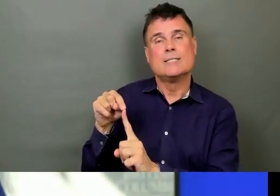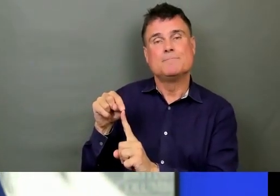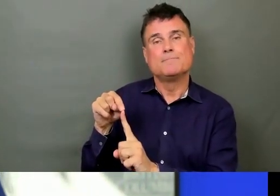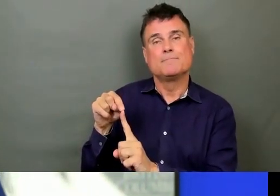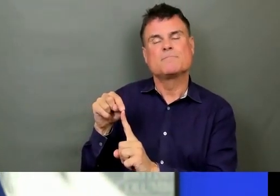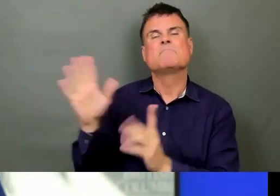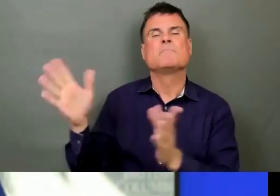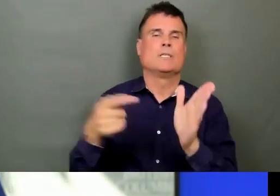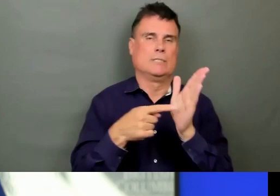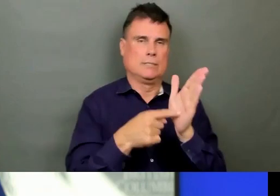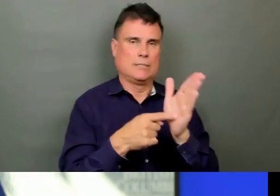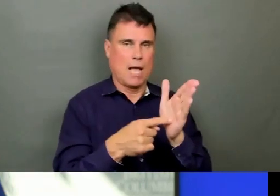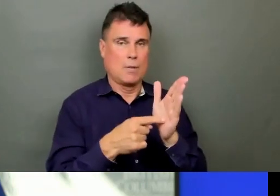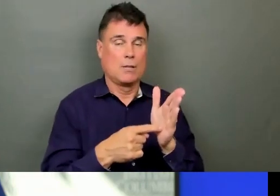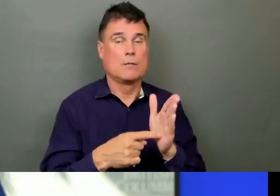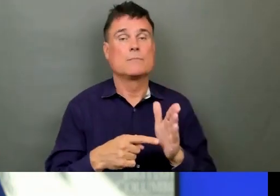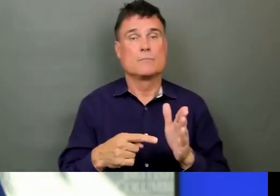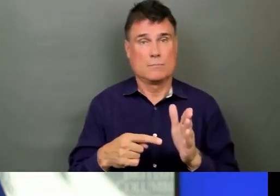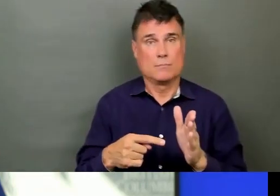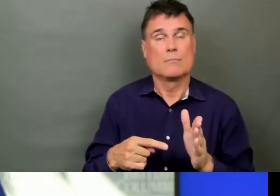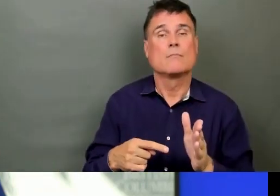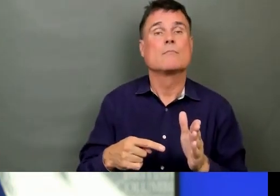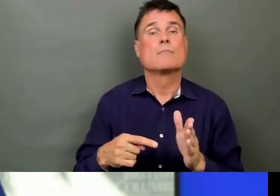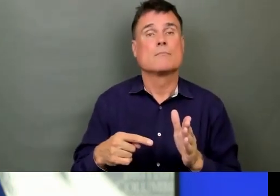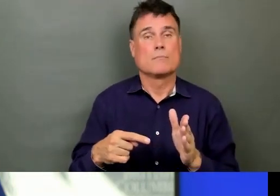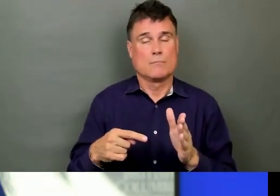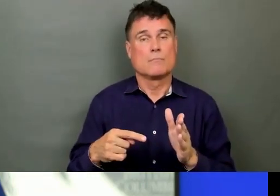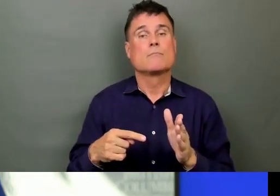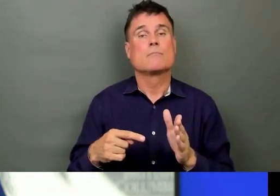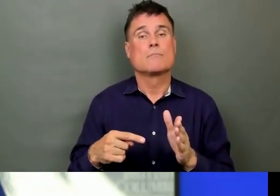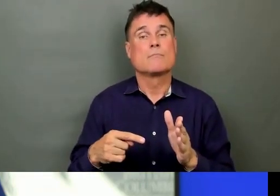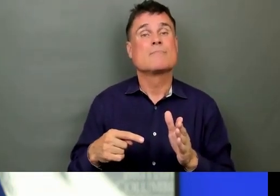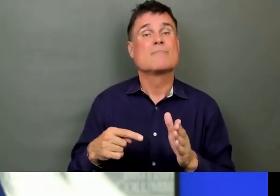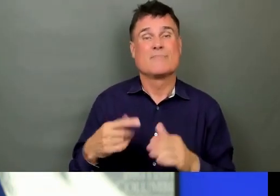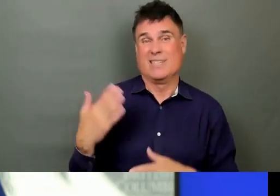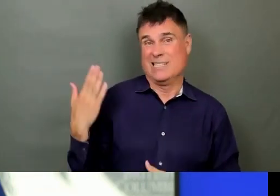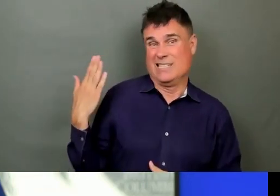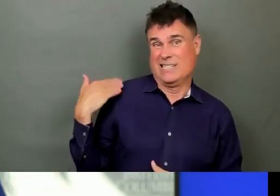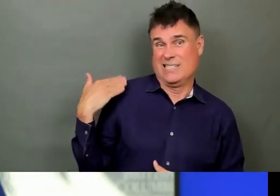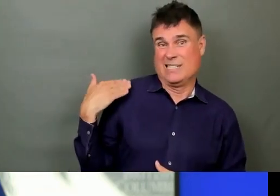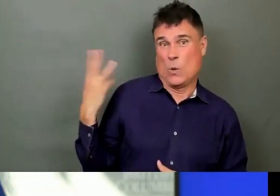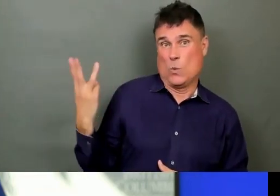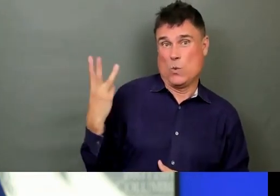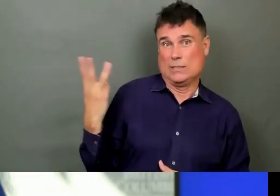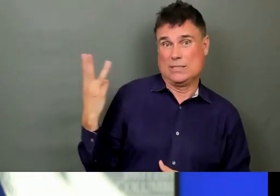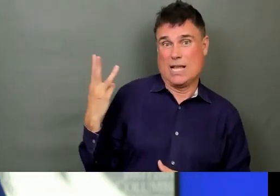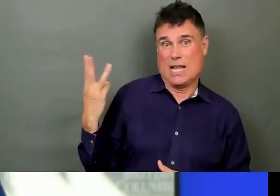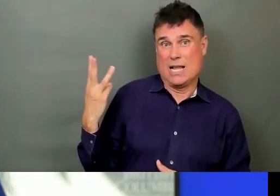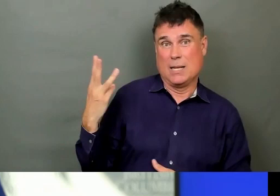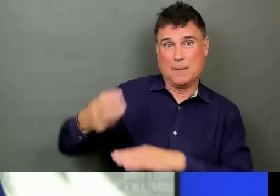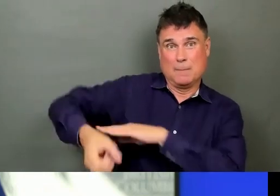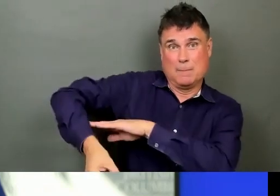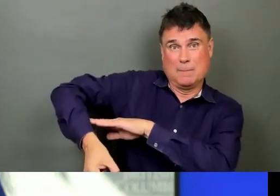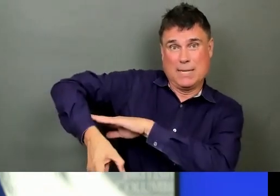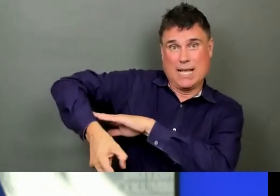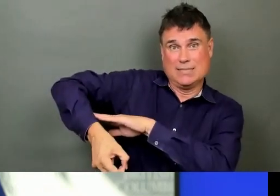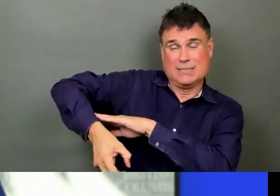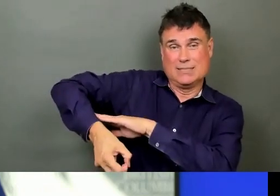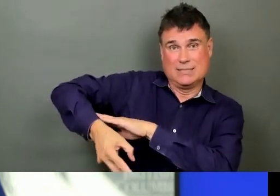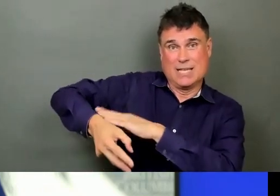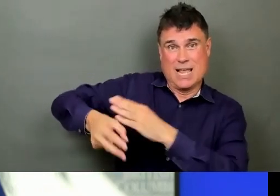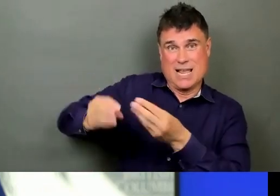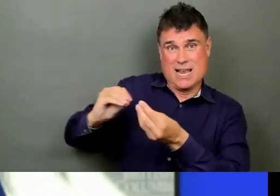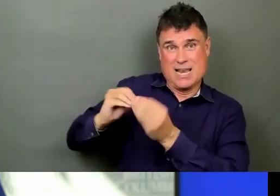time for those changes to have an effect on new cases. So we may or may not see